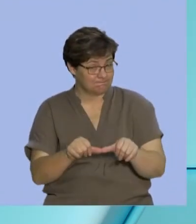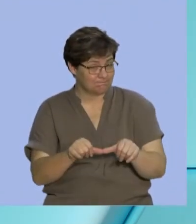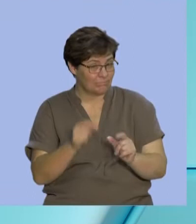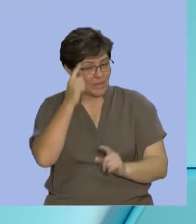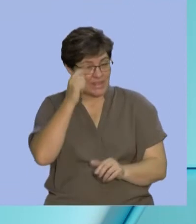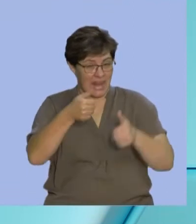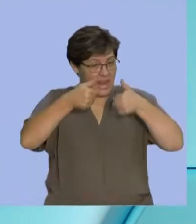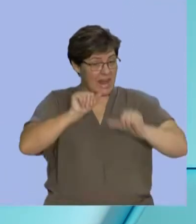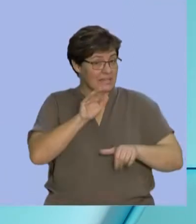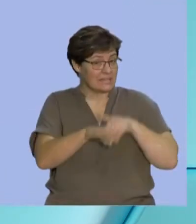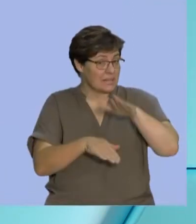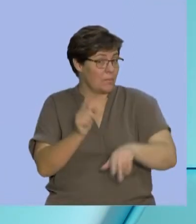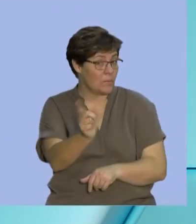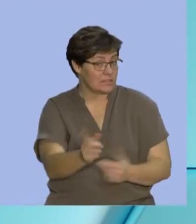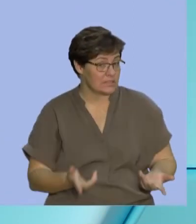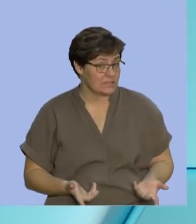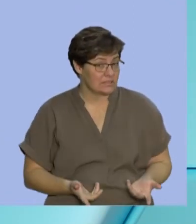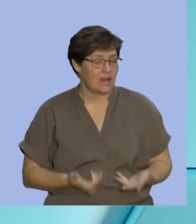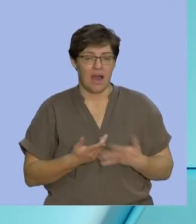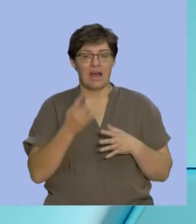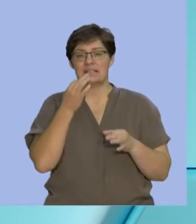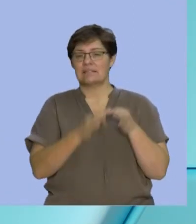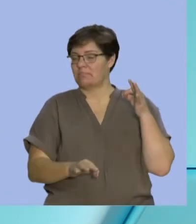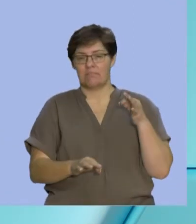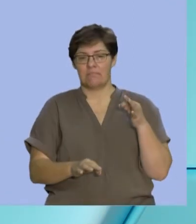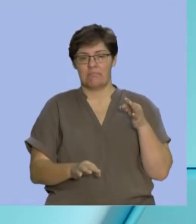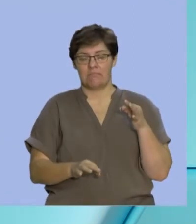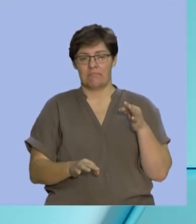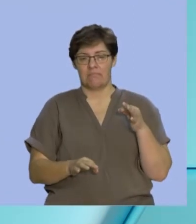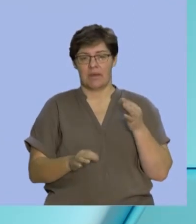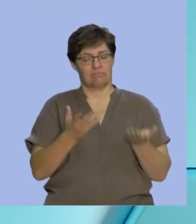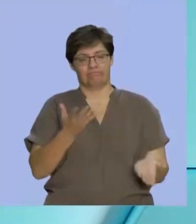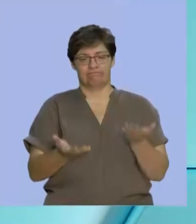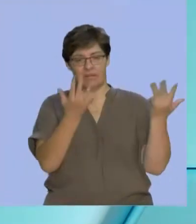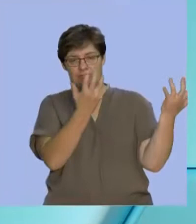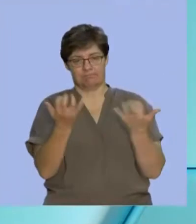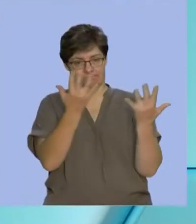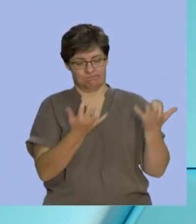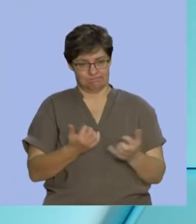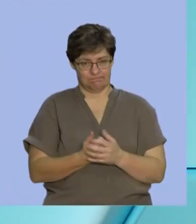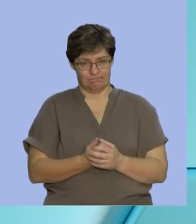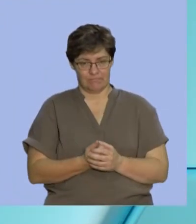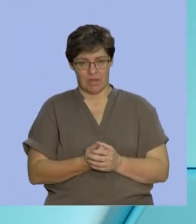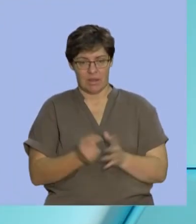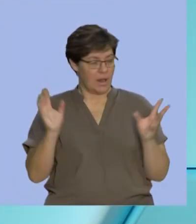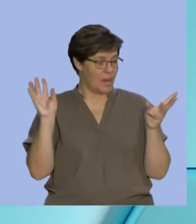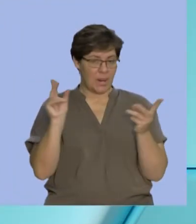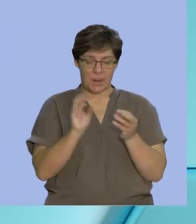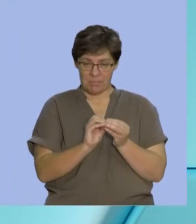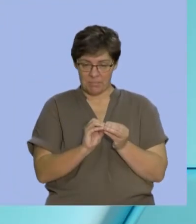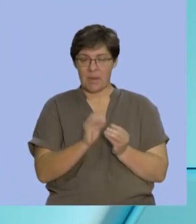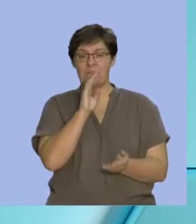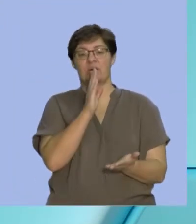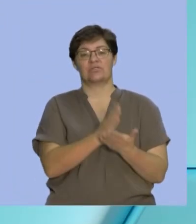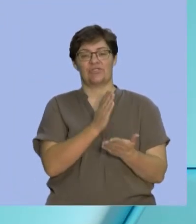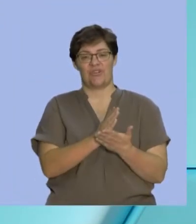next step is? Well, it's a simple arithmetic problem. In fact, we just have to add everything up and make sure